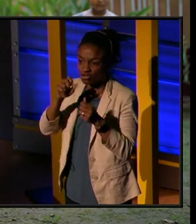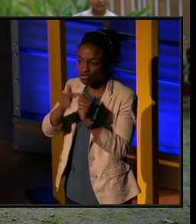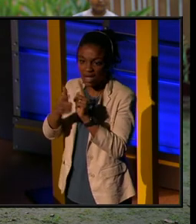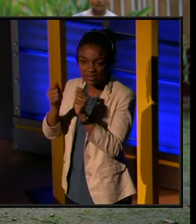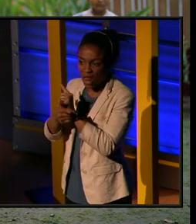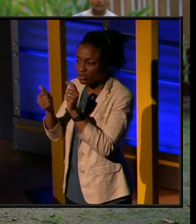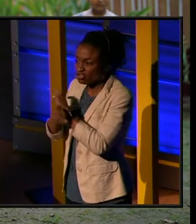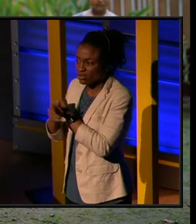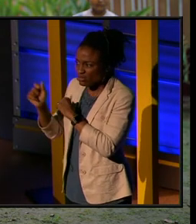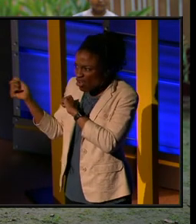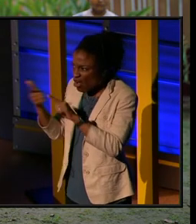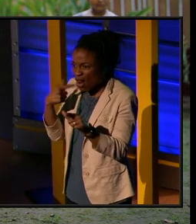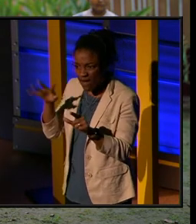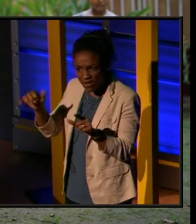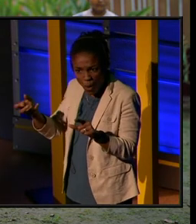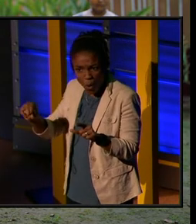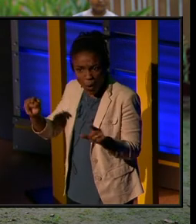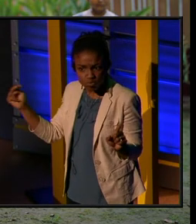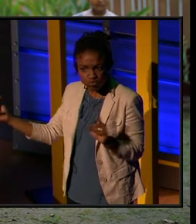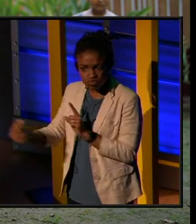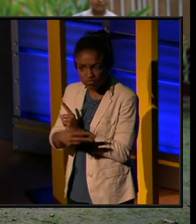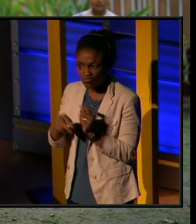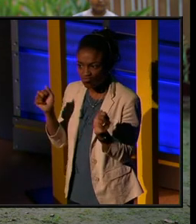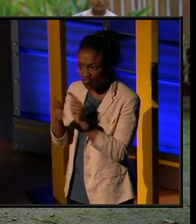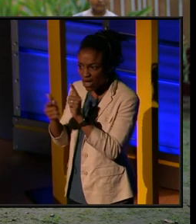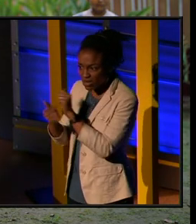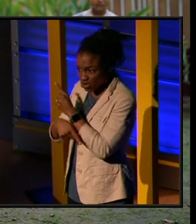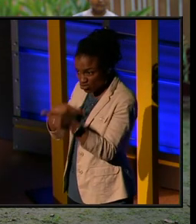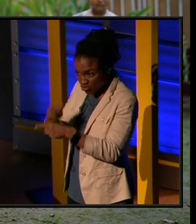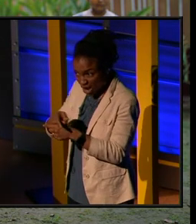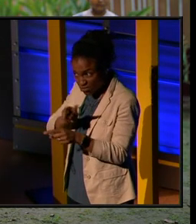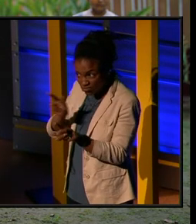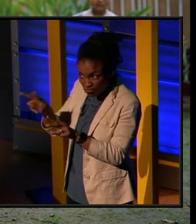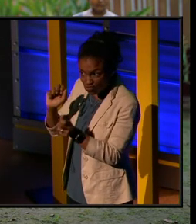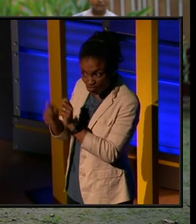we all have our translation of that. We're all translating this.